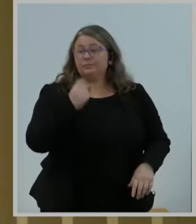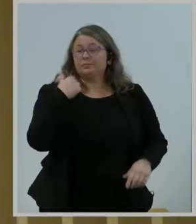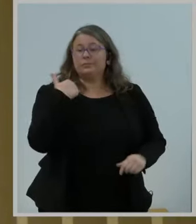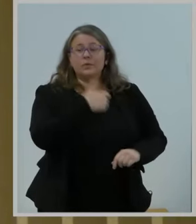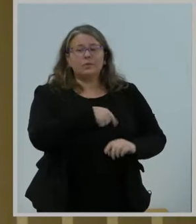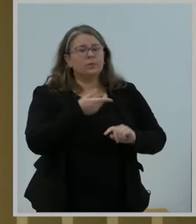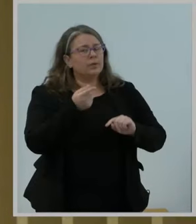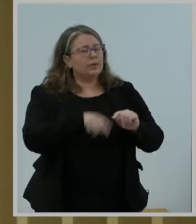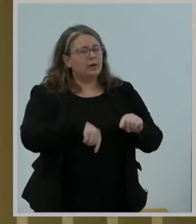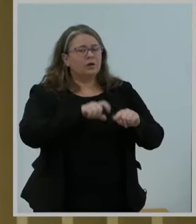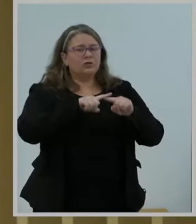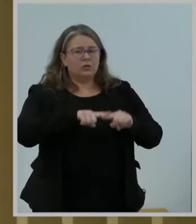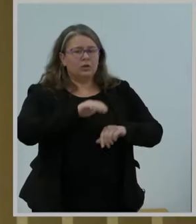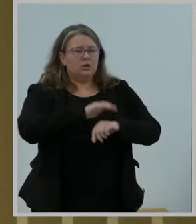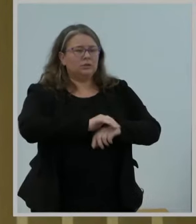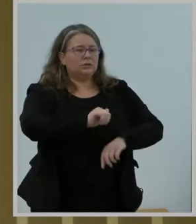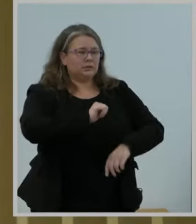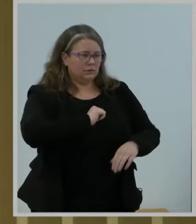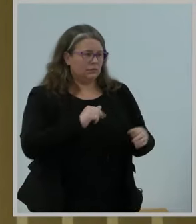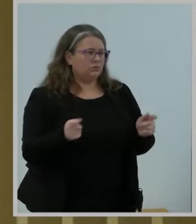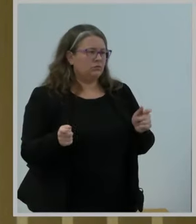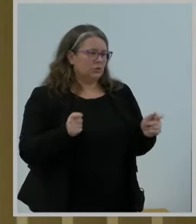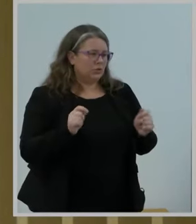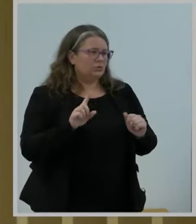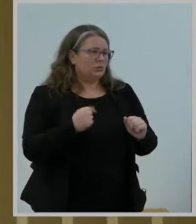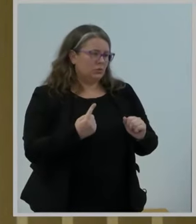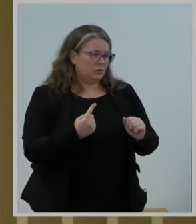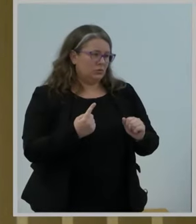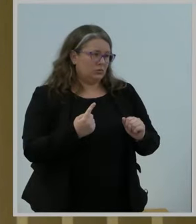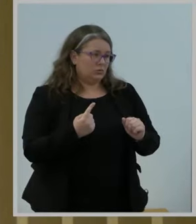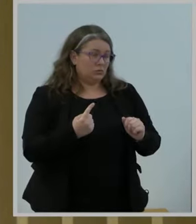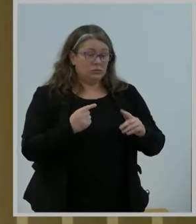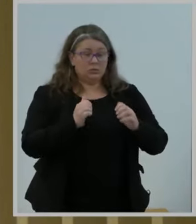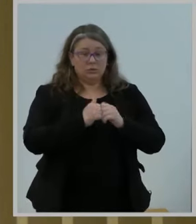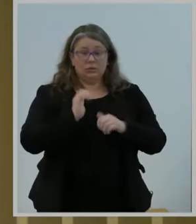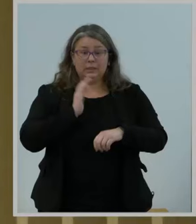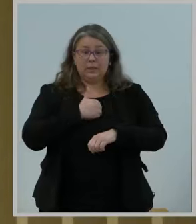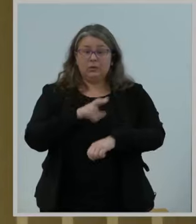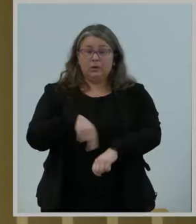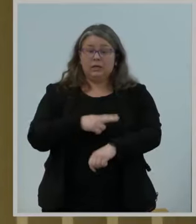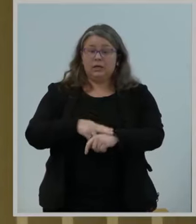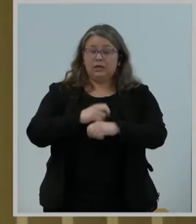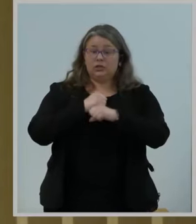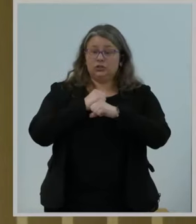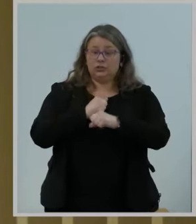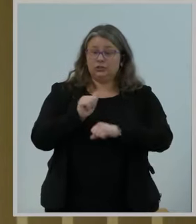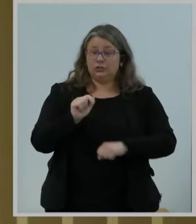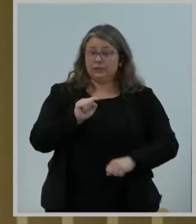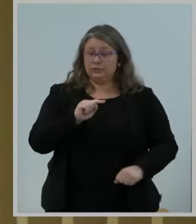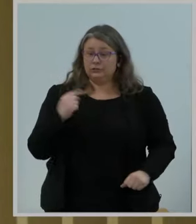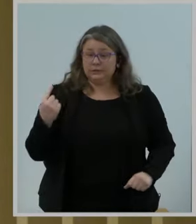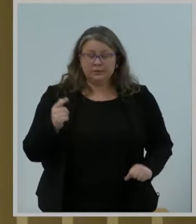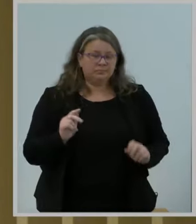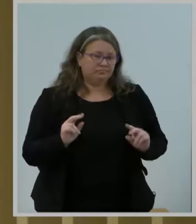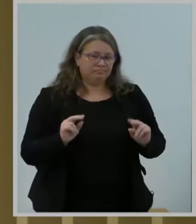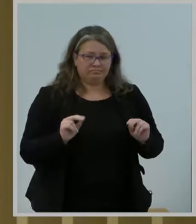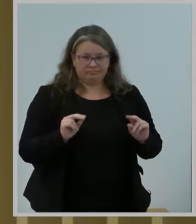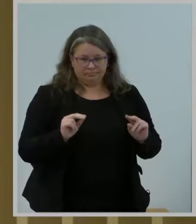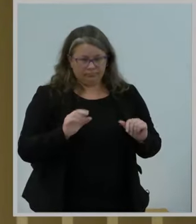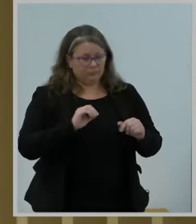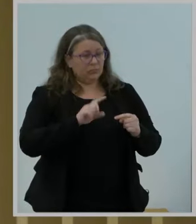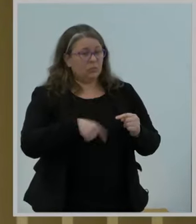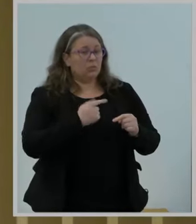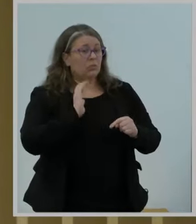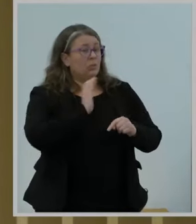-regulation alone. Not when our national security is at stake and not when our nation's networks are that